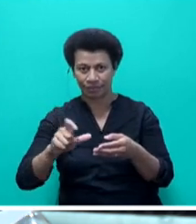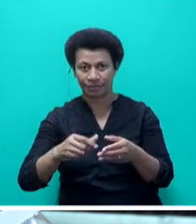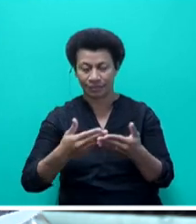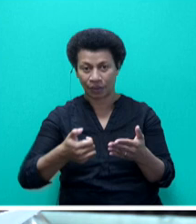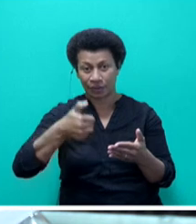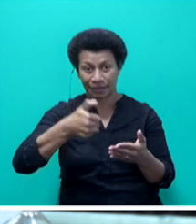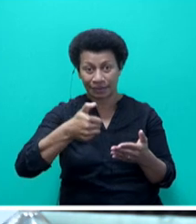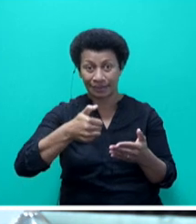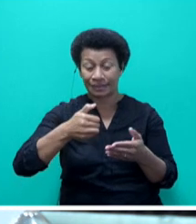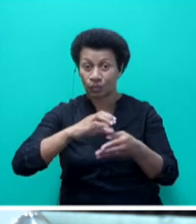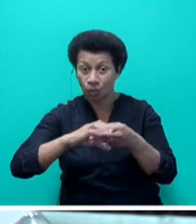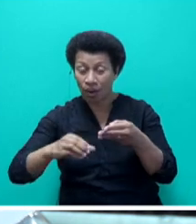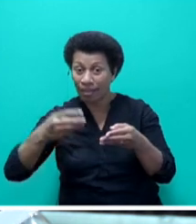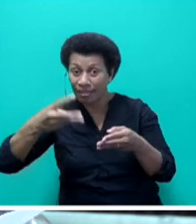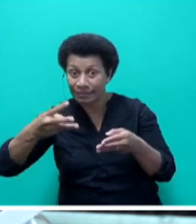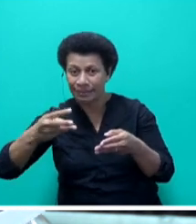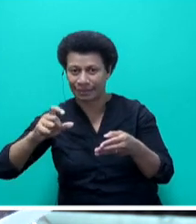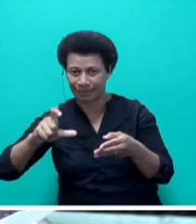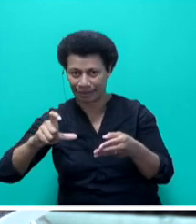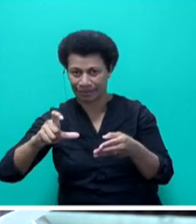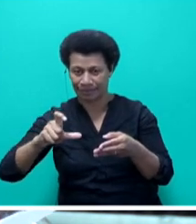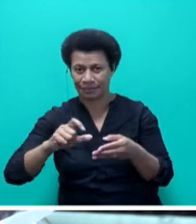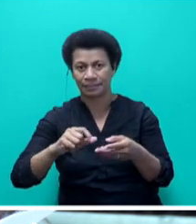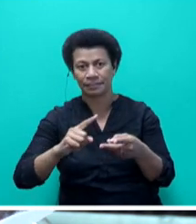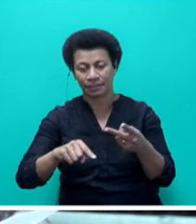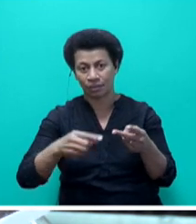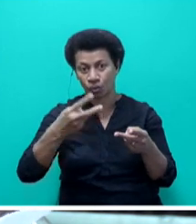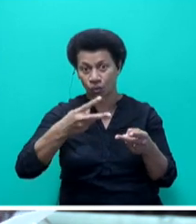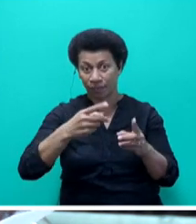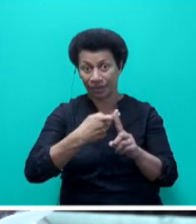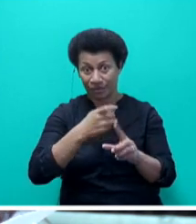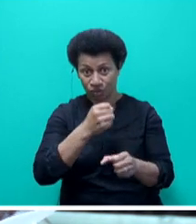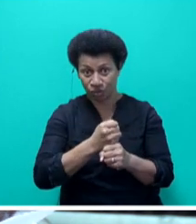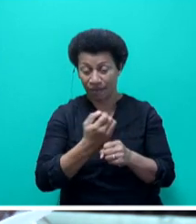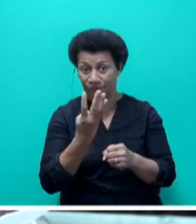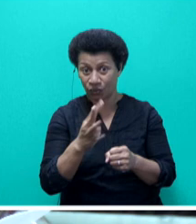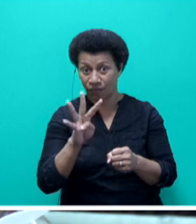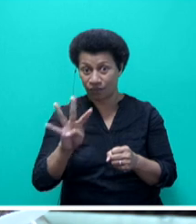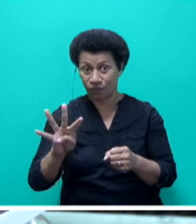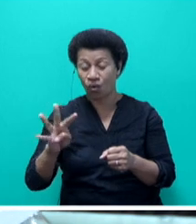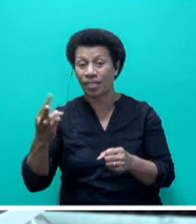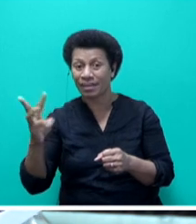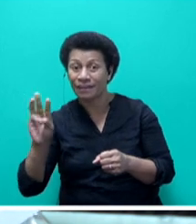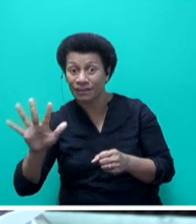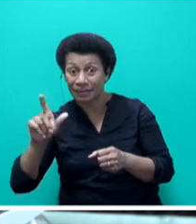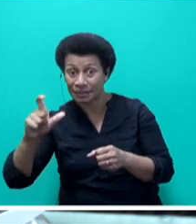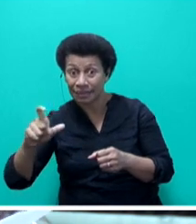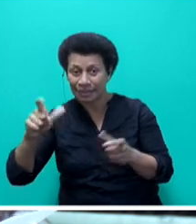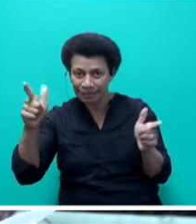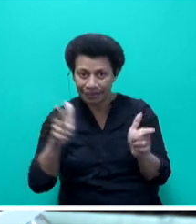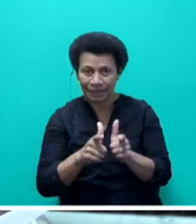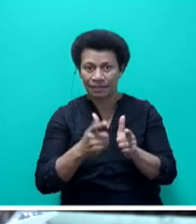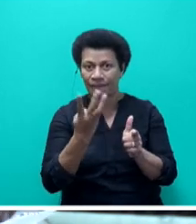.13, a drop of 50 cents. 12 kg cylinder, currently $44.35. It will drop down to